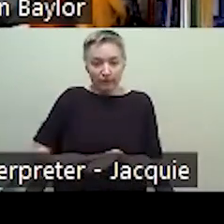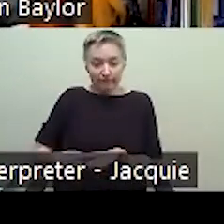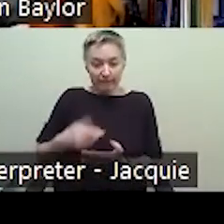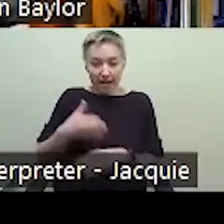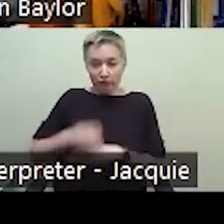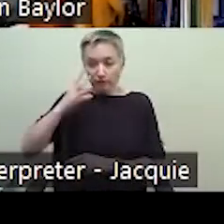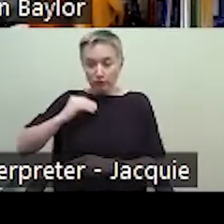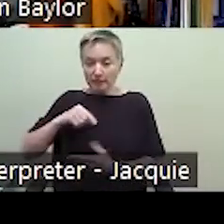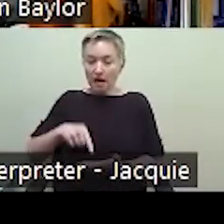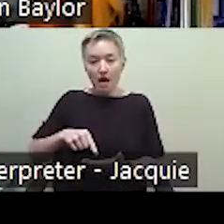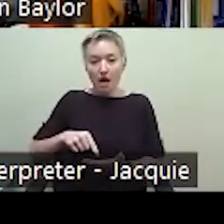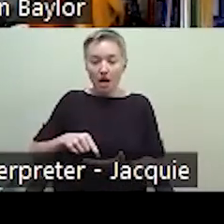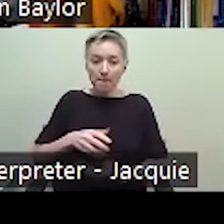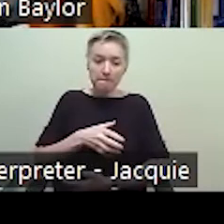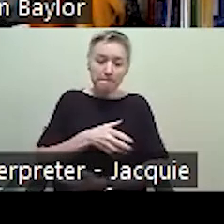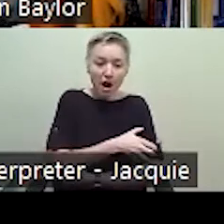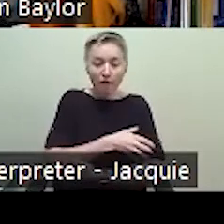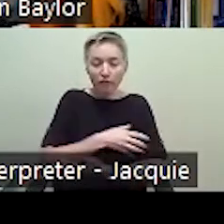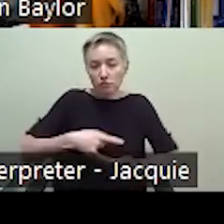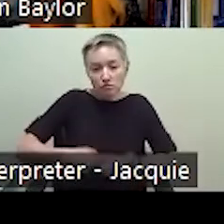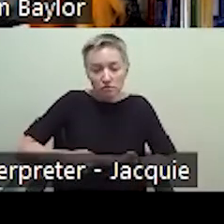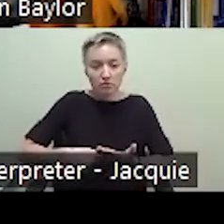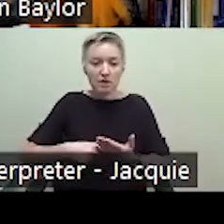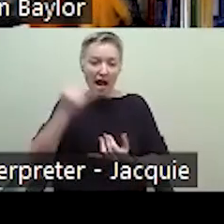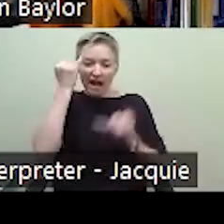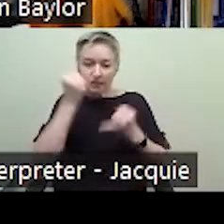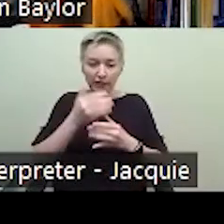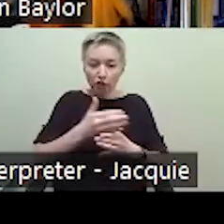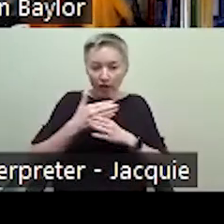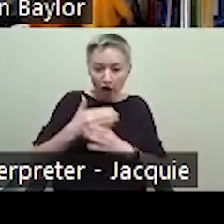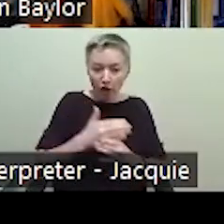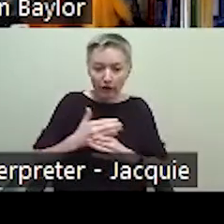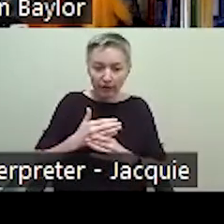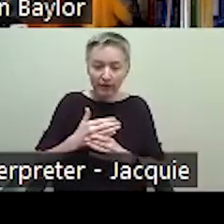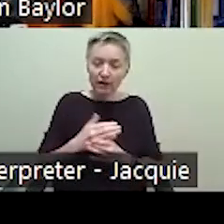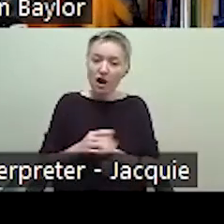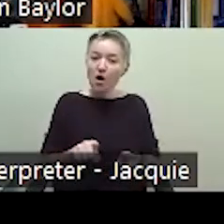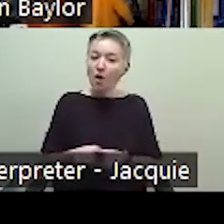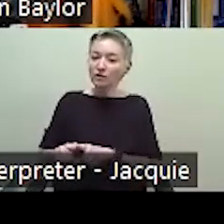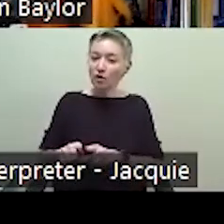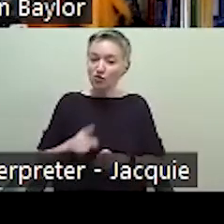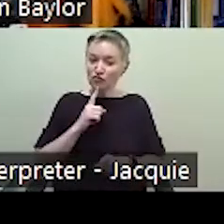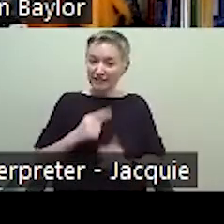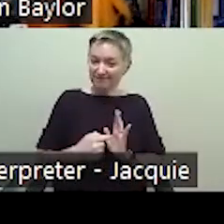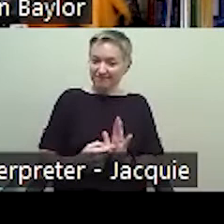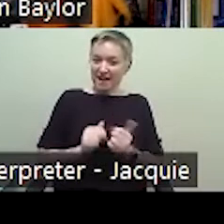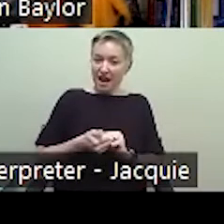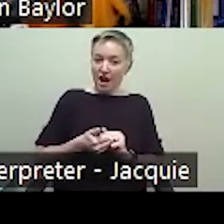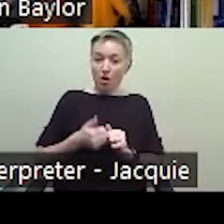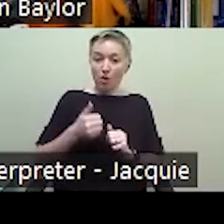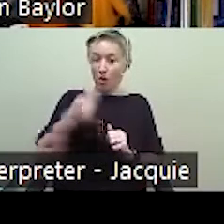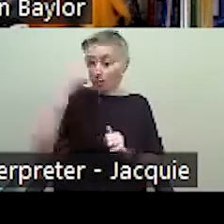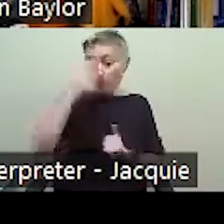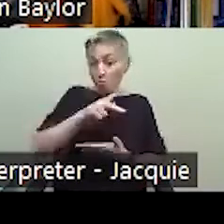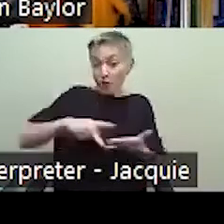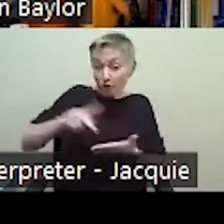on sharing of ideas. But more importantly, how some prejudices, how some unconscious